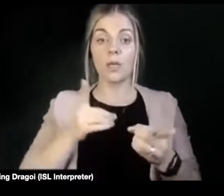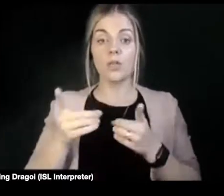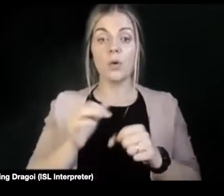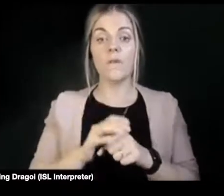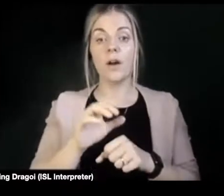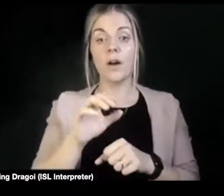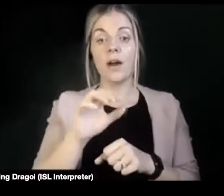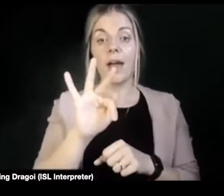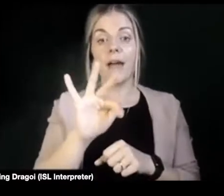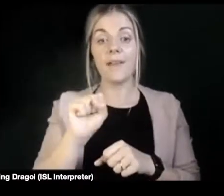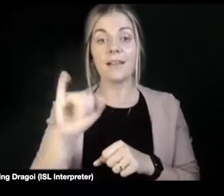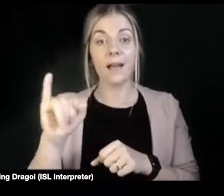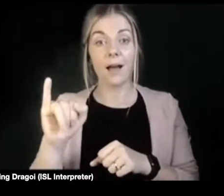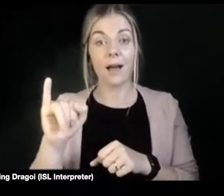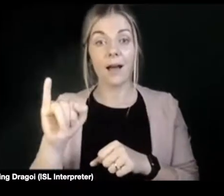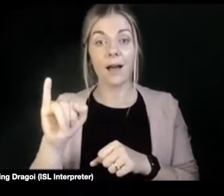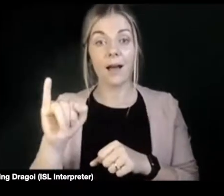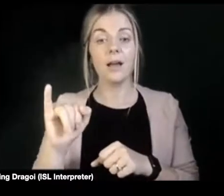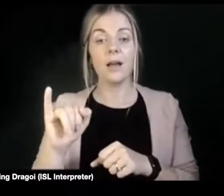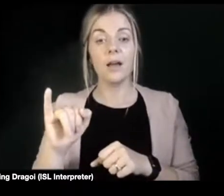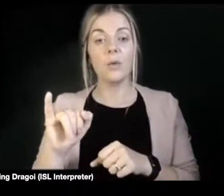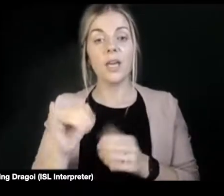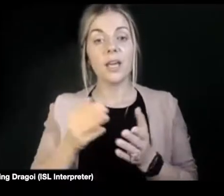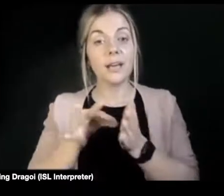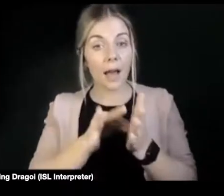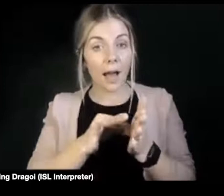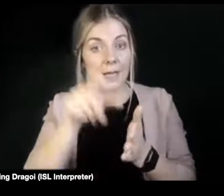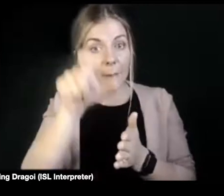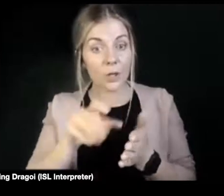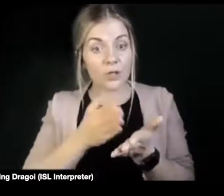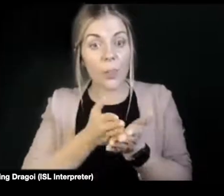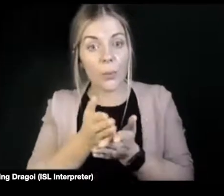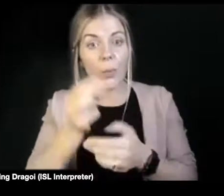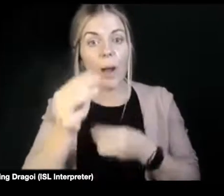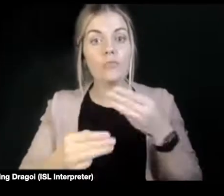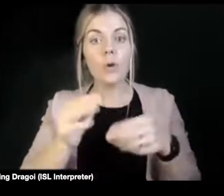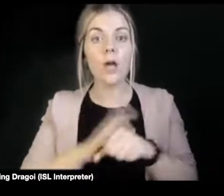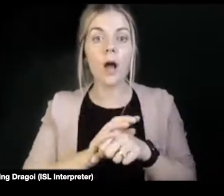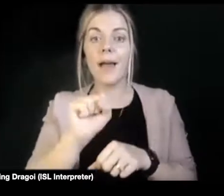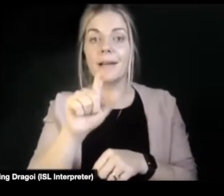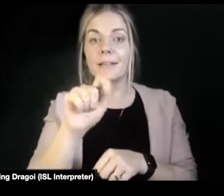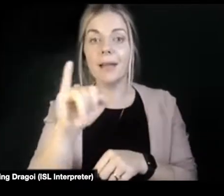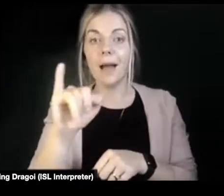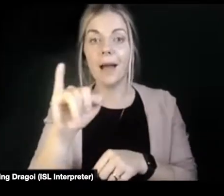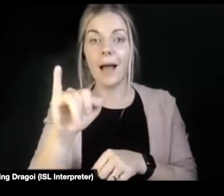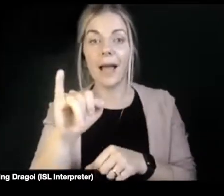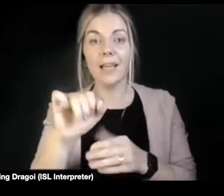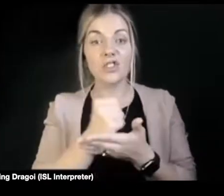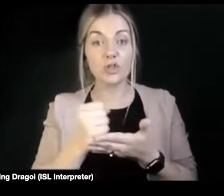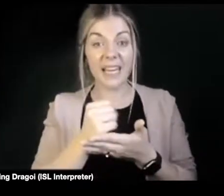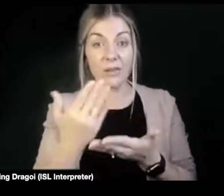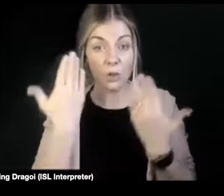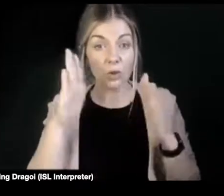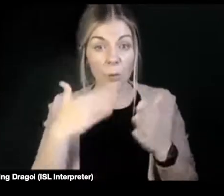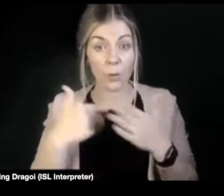just guiding a person through the process of what it's like to go for an STI screening. And just to kind of get familiar,